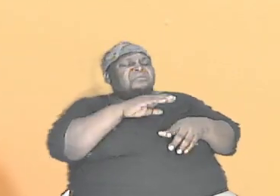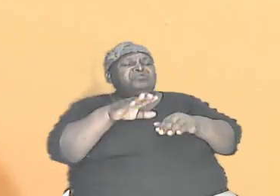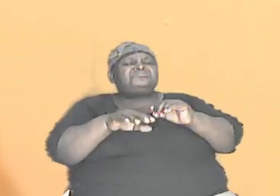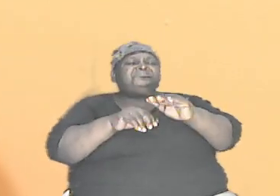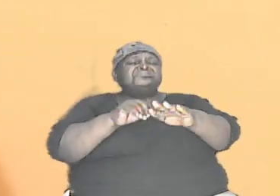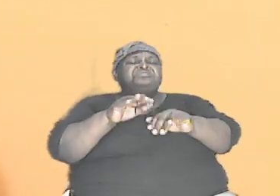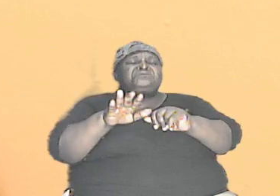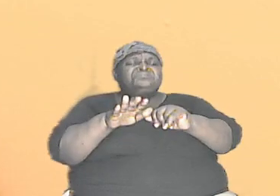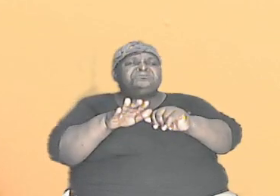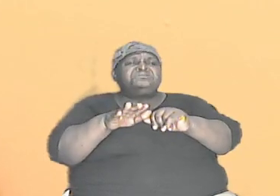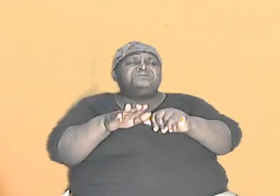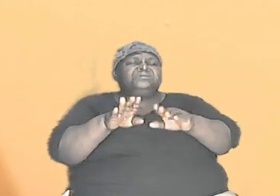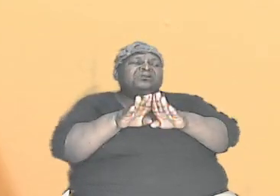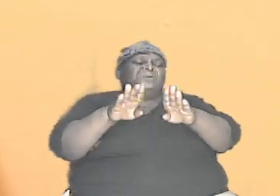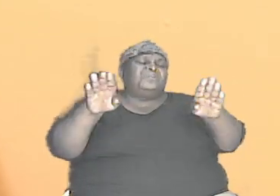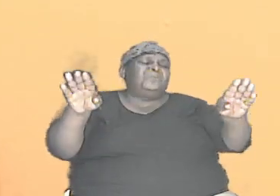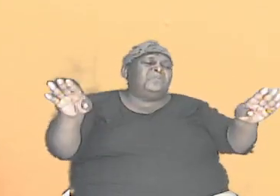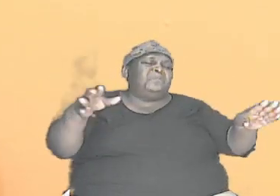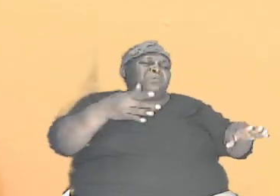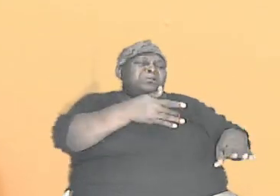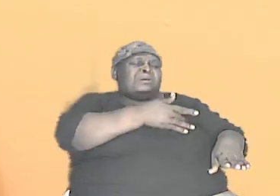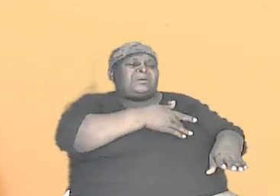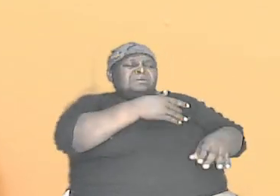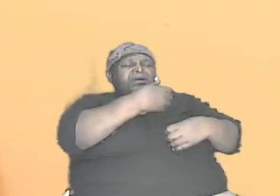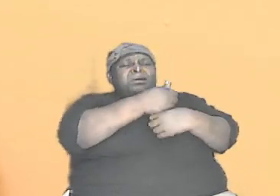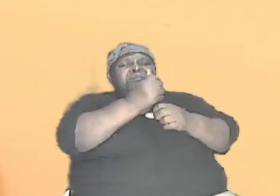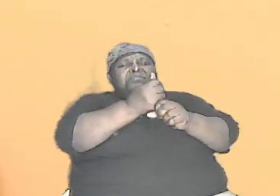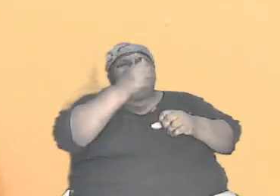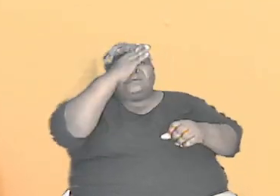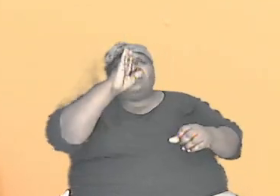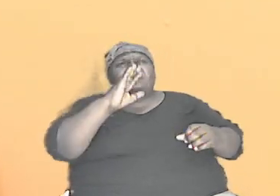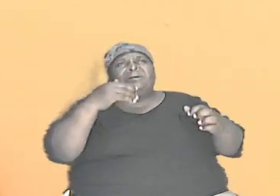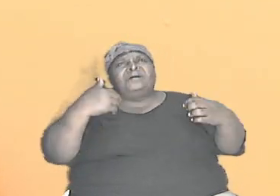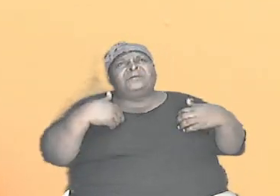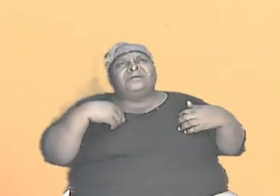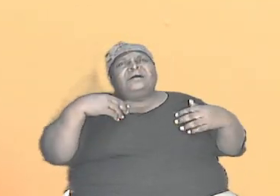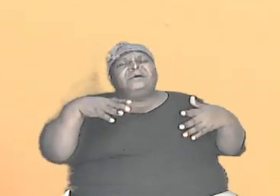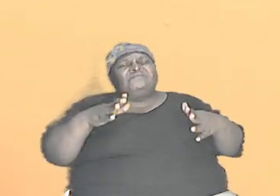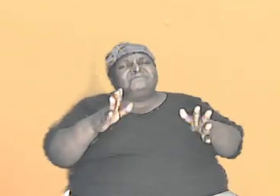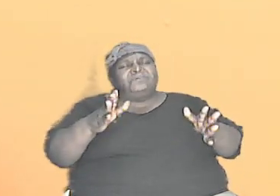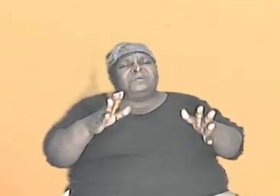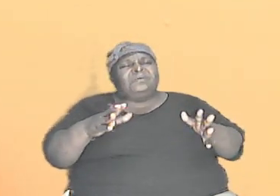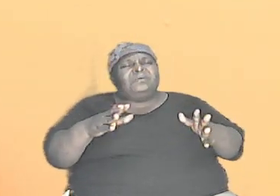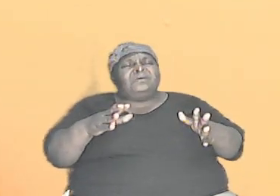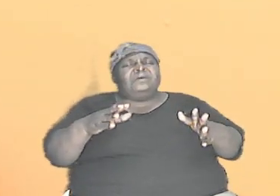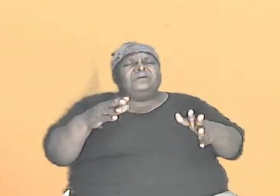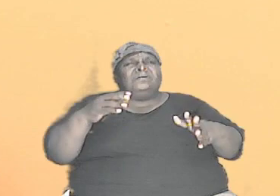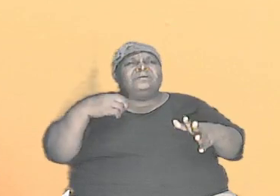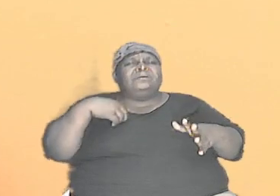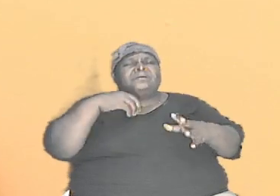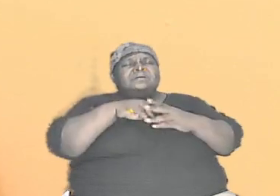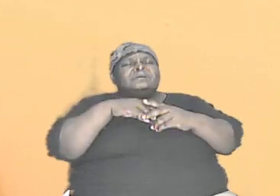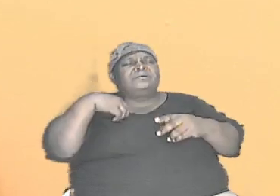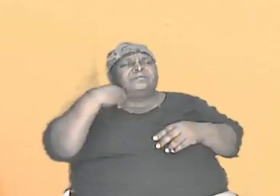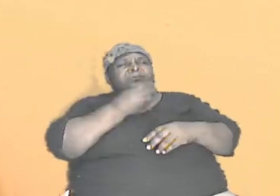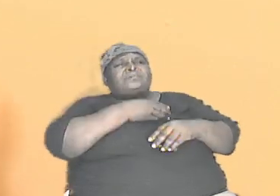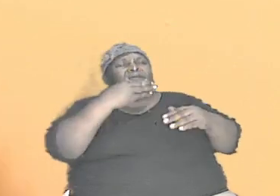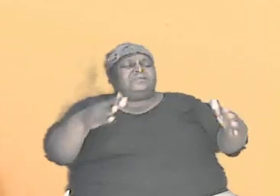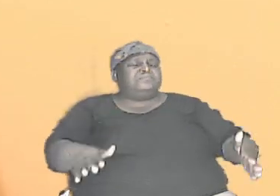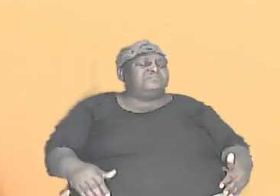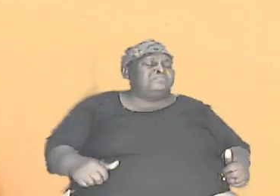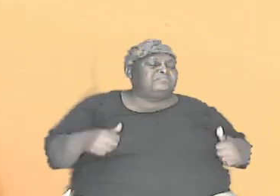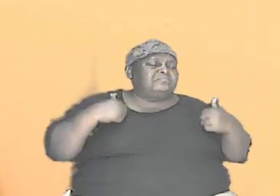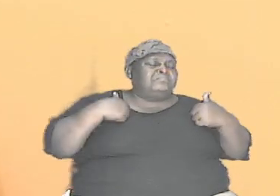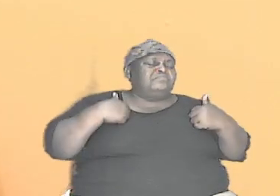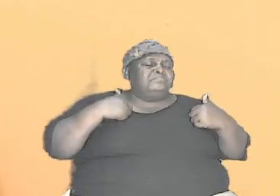hearts to allow him to have his way in our lives. Brothers and sisters, we have been in